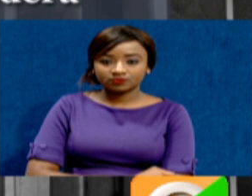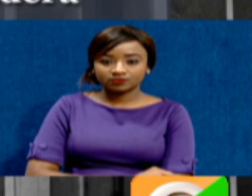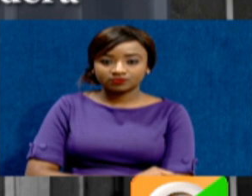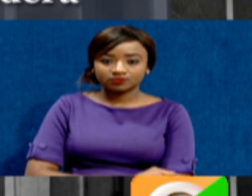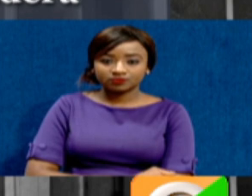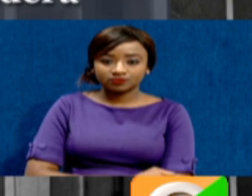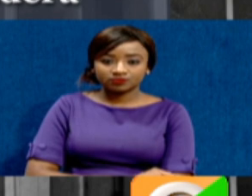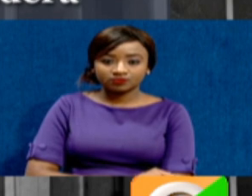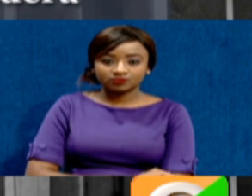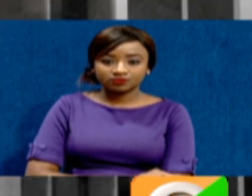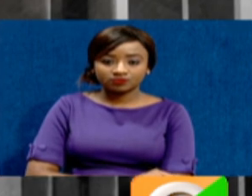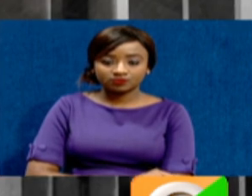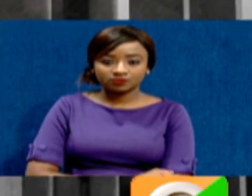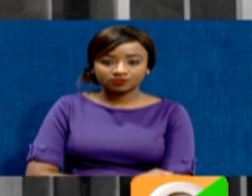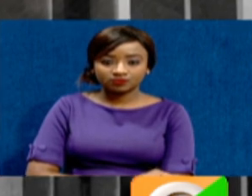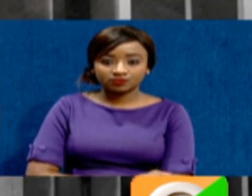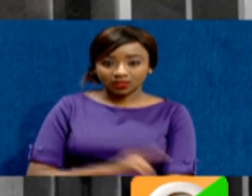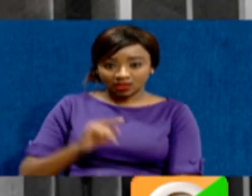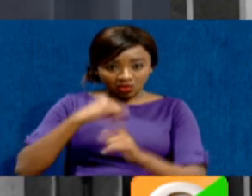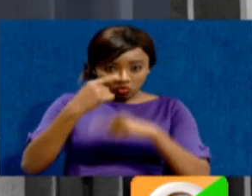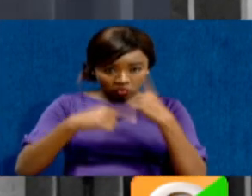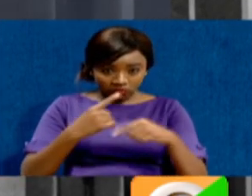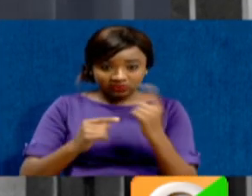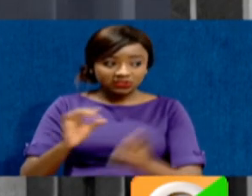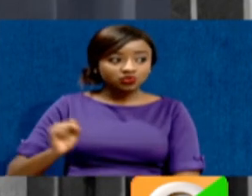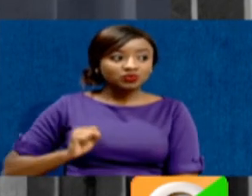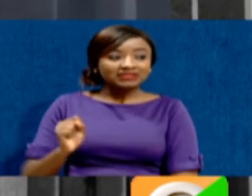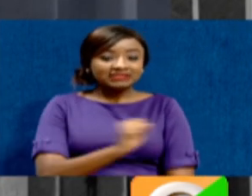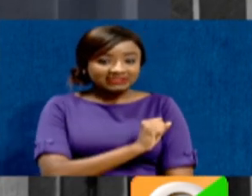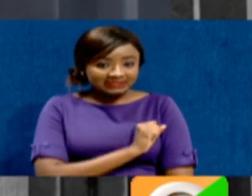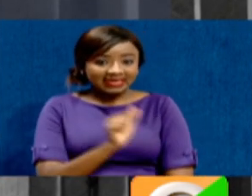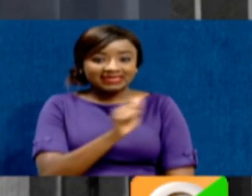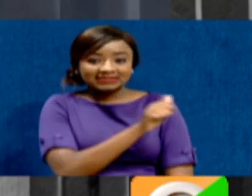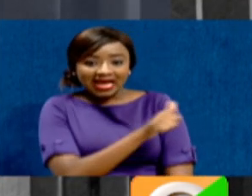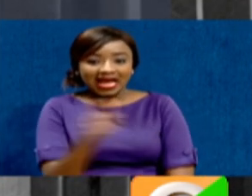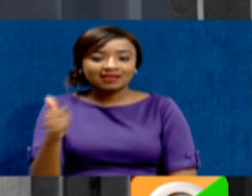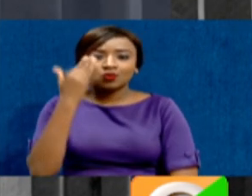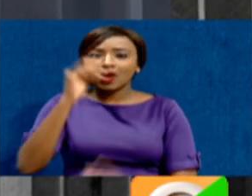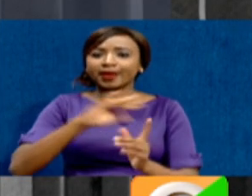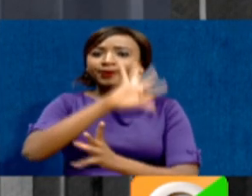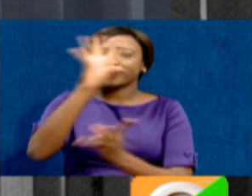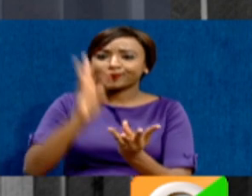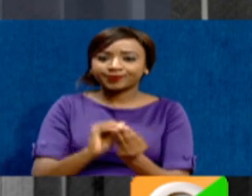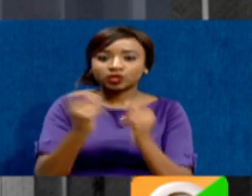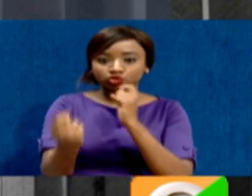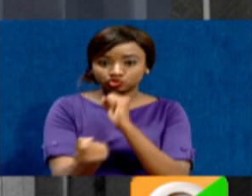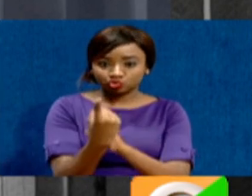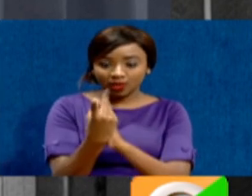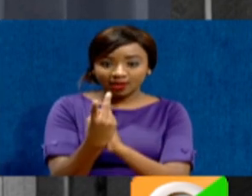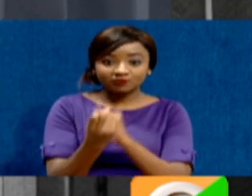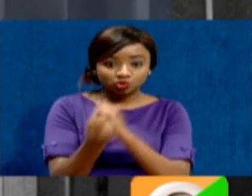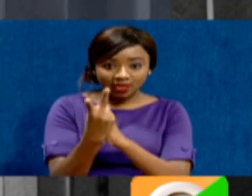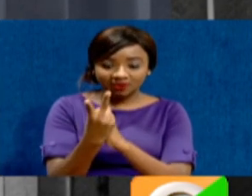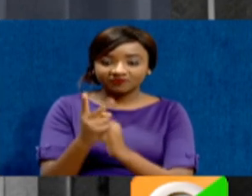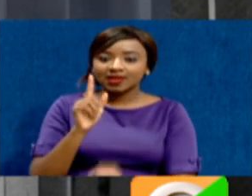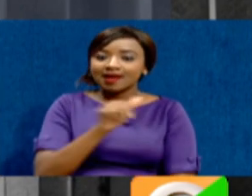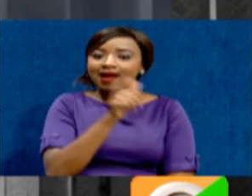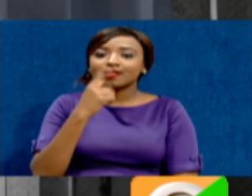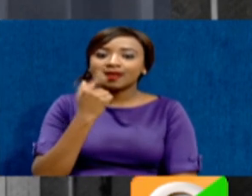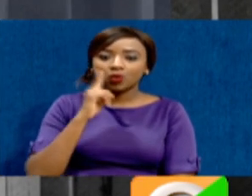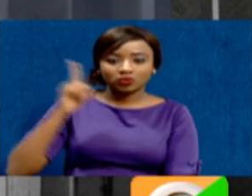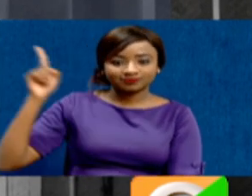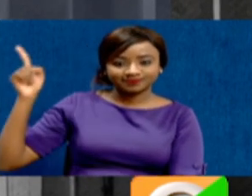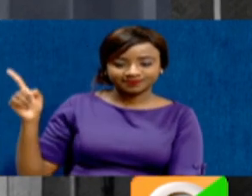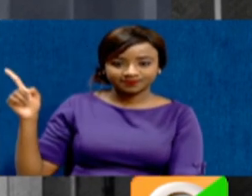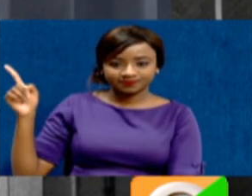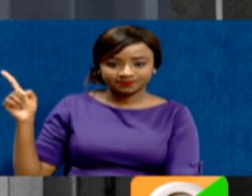who's a senator for Kilifi. The list goes on because there are 12 in total from opposing sides. Kipchumba Murko men, Senator for Elgeo Marrake, it will